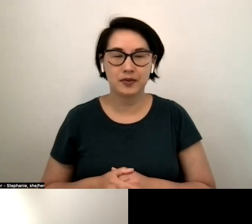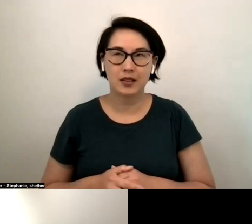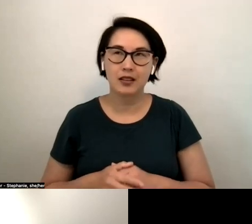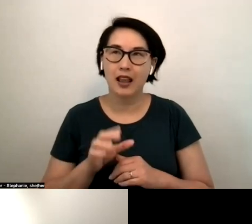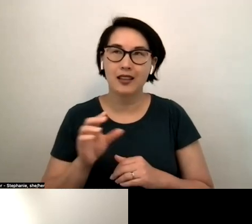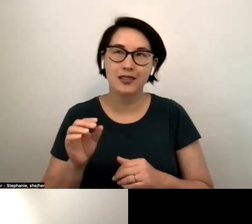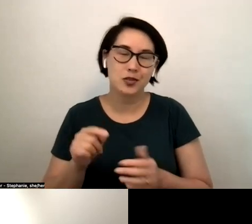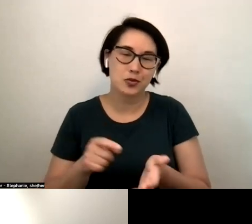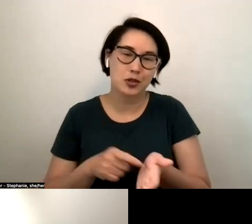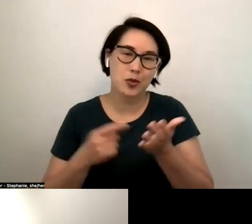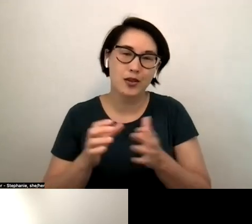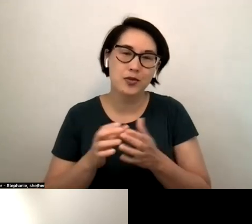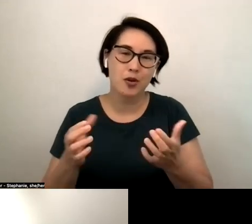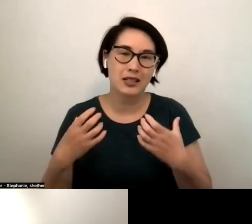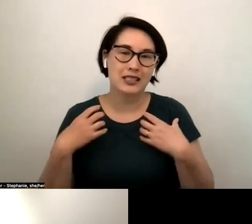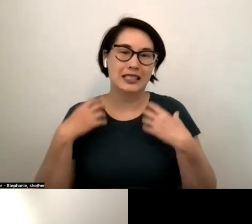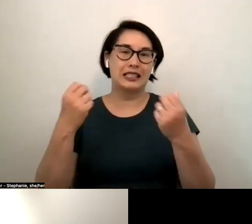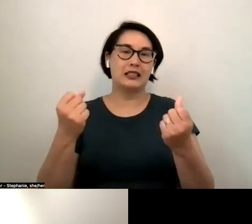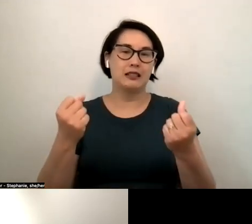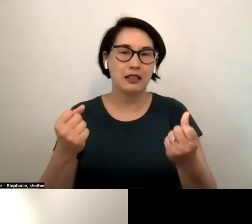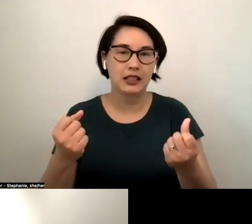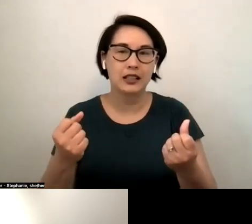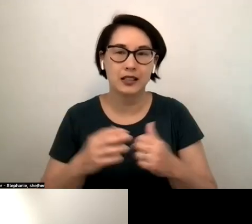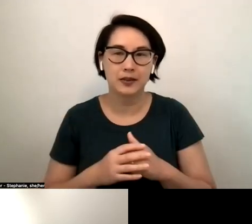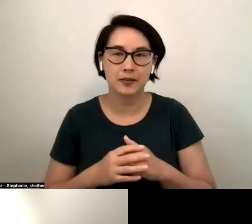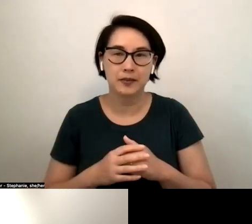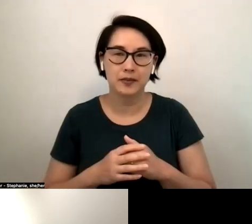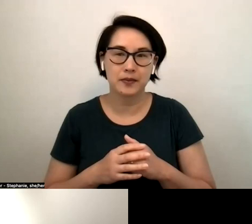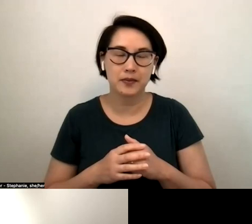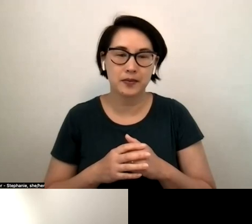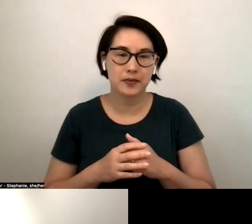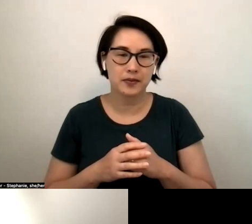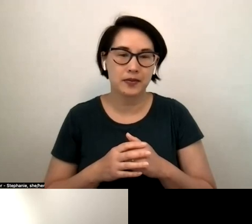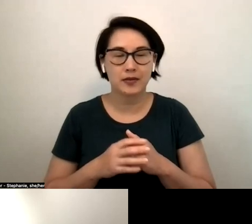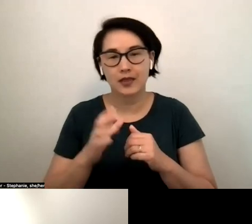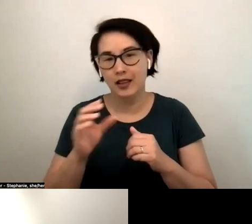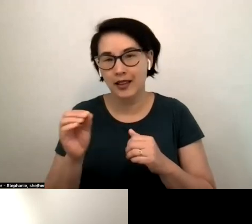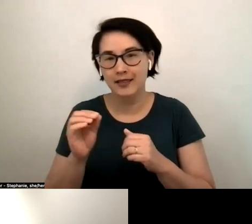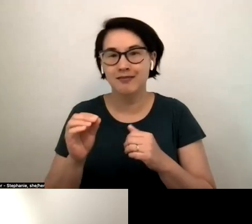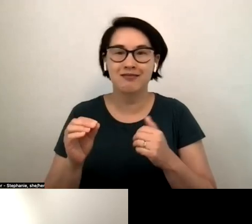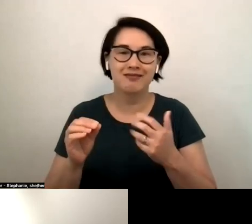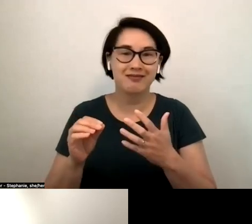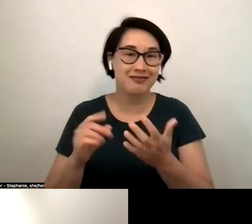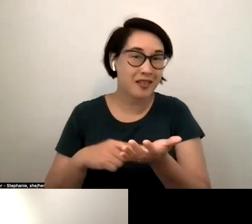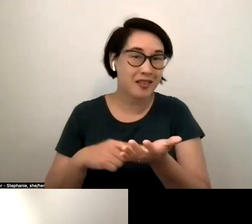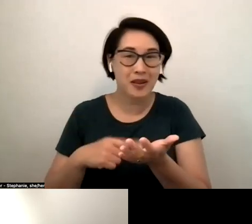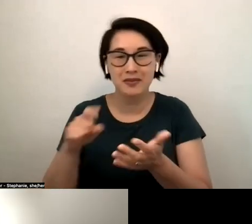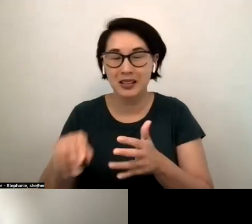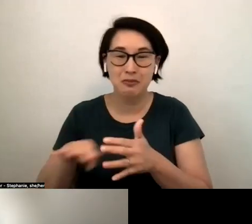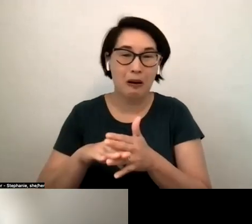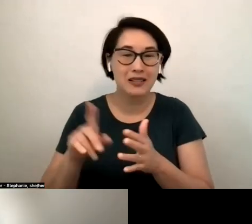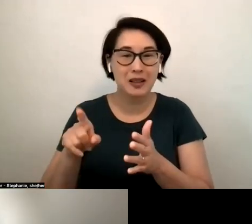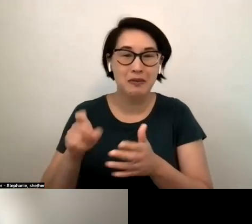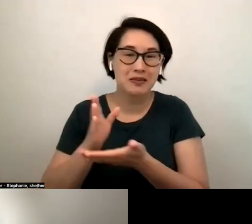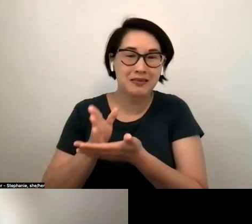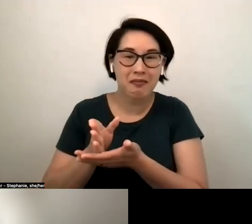go too um and so sometimes you know we need to break as well it's not um it's all part of it uh